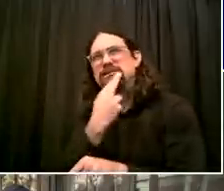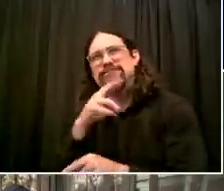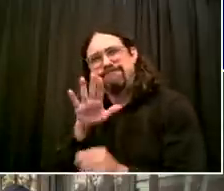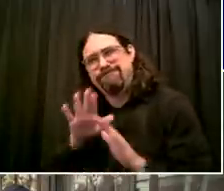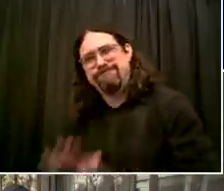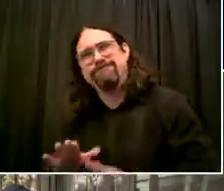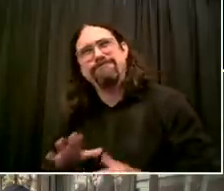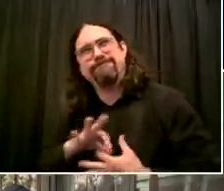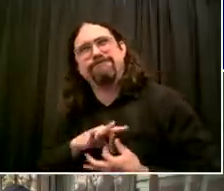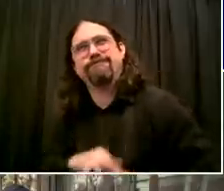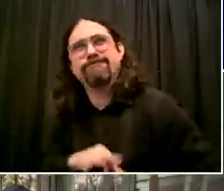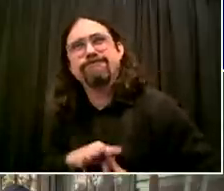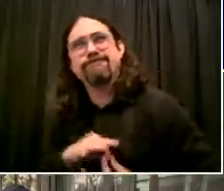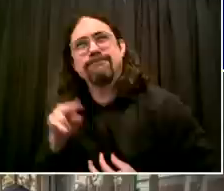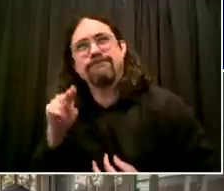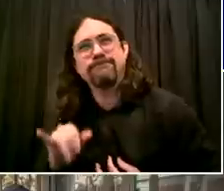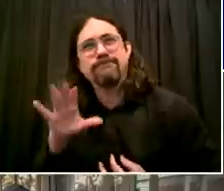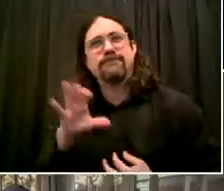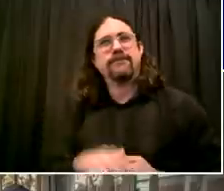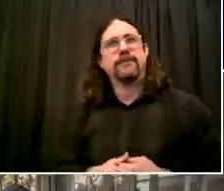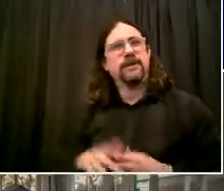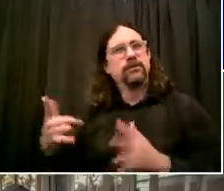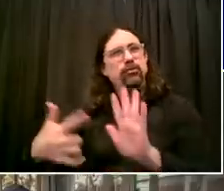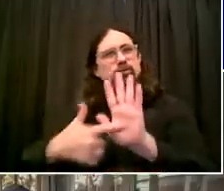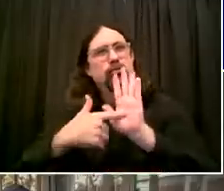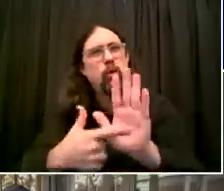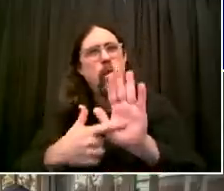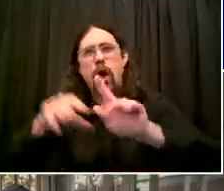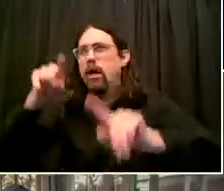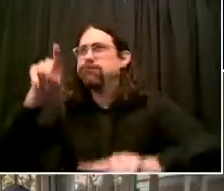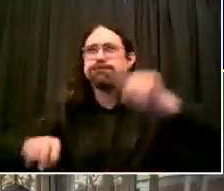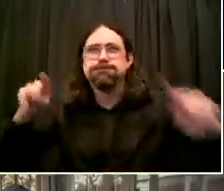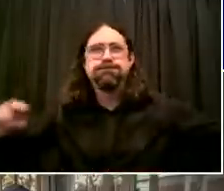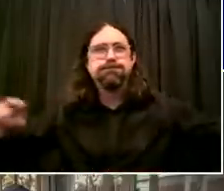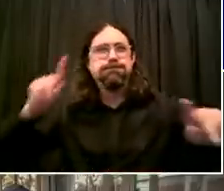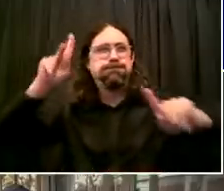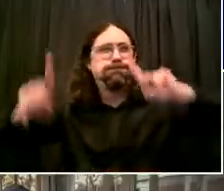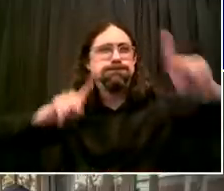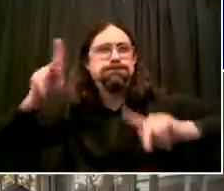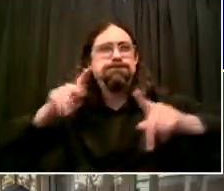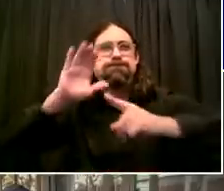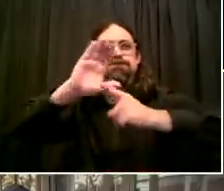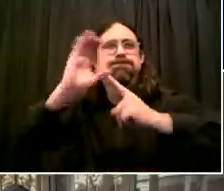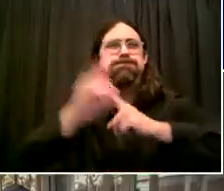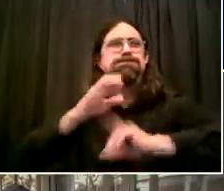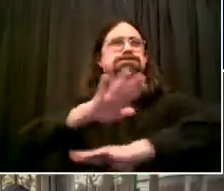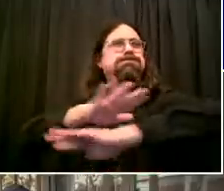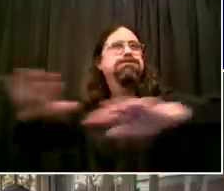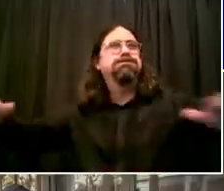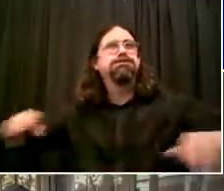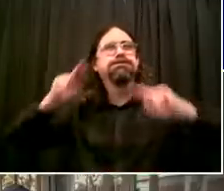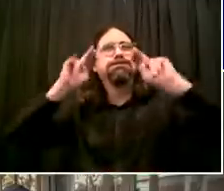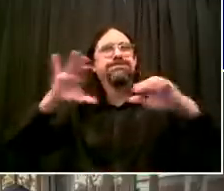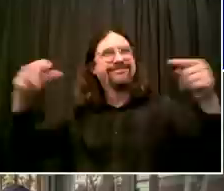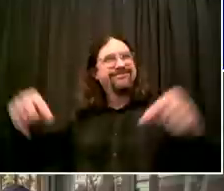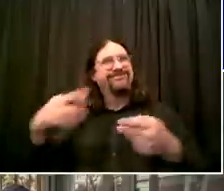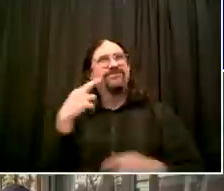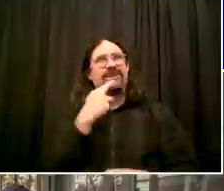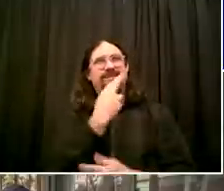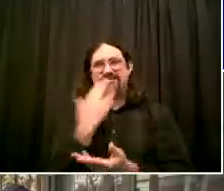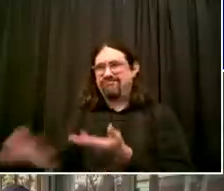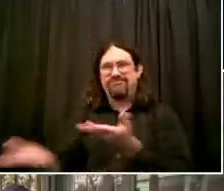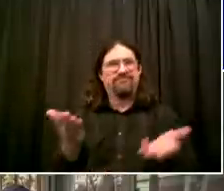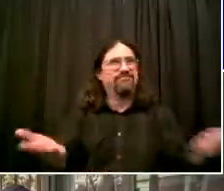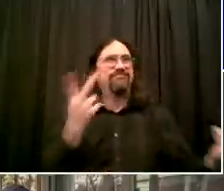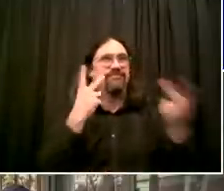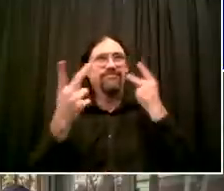York City. So we know that restaurants in many ways define the greatness of the city. We have to help restaurants come back